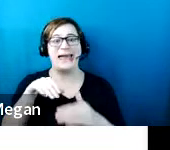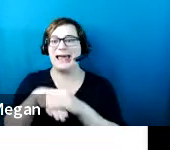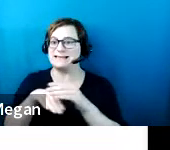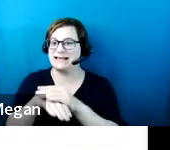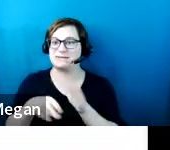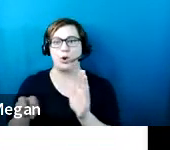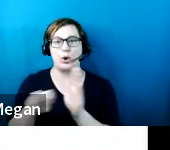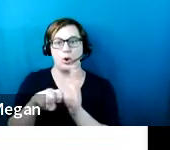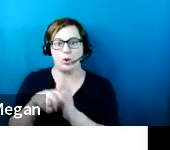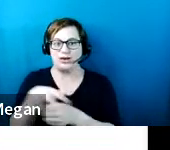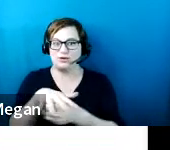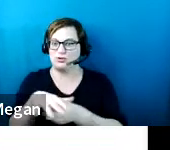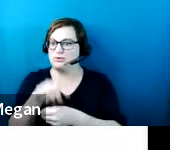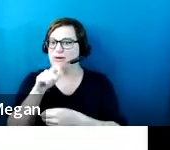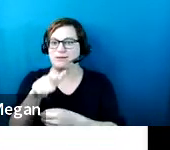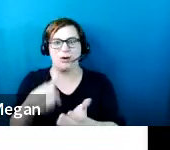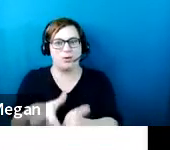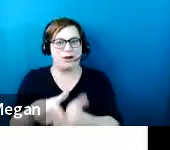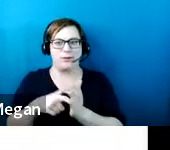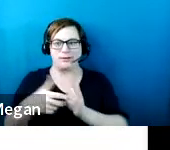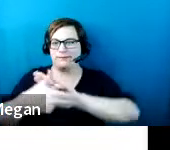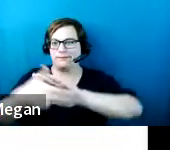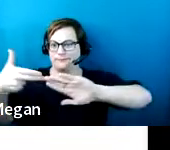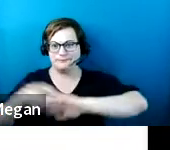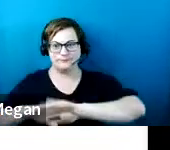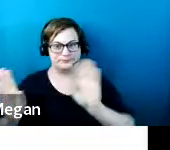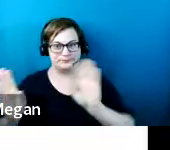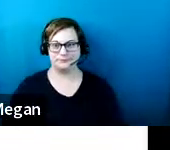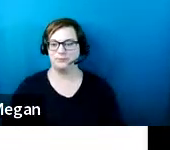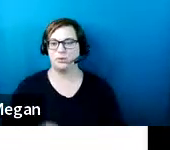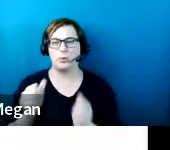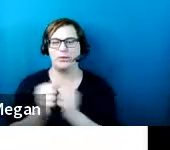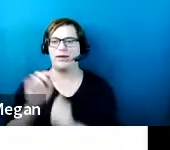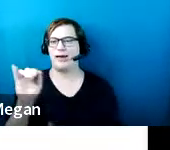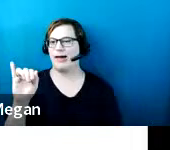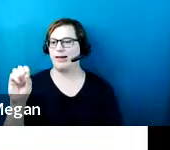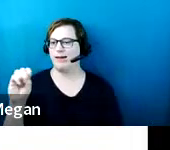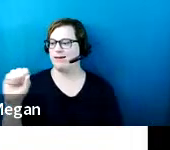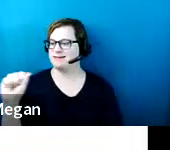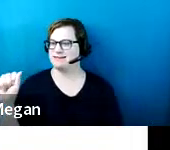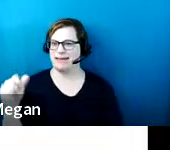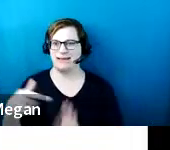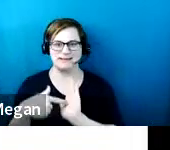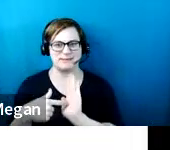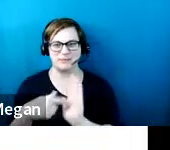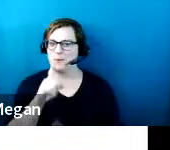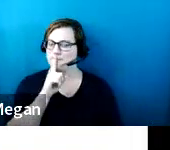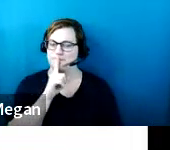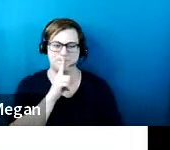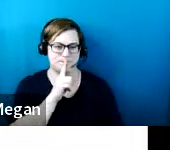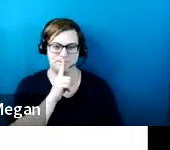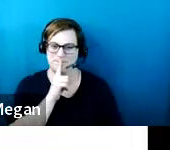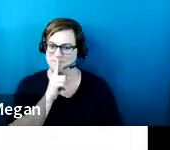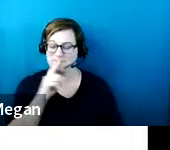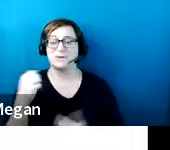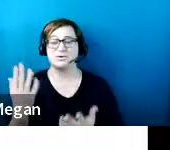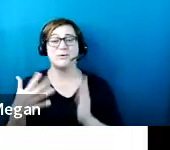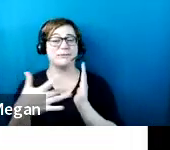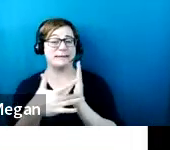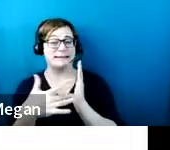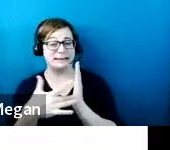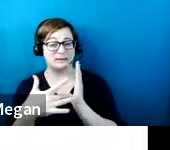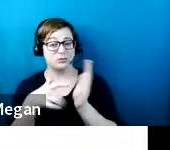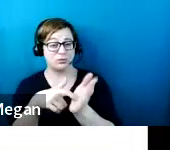required to be identified by the ISA symbol. So we look at the technical requirements for vehicle